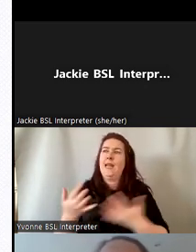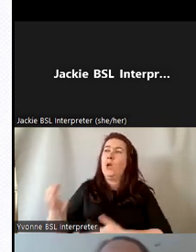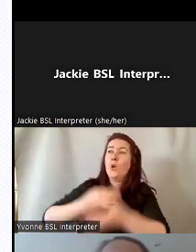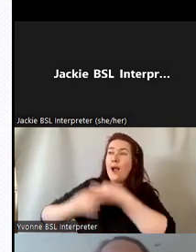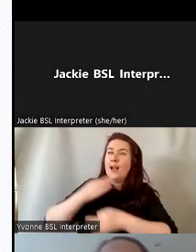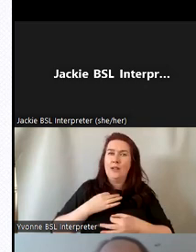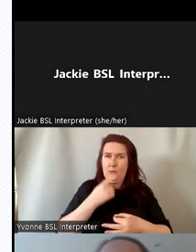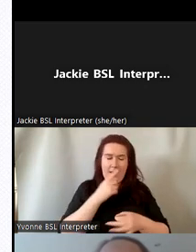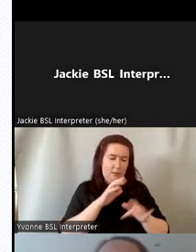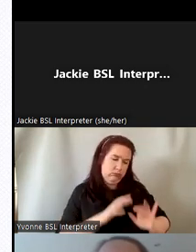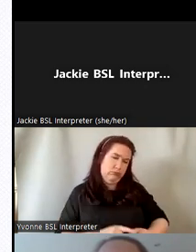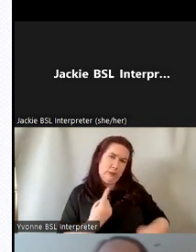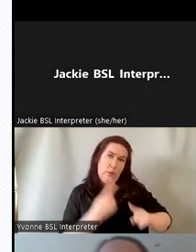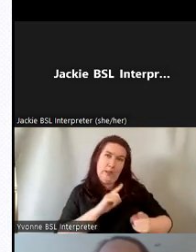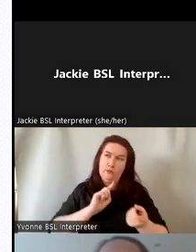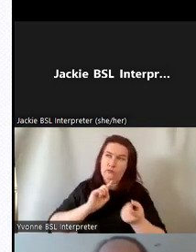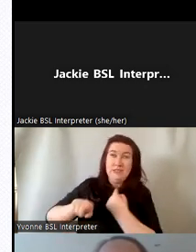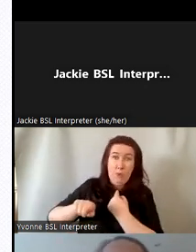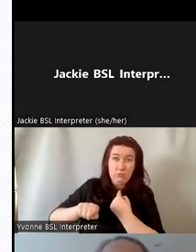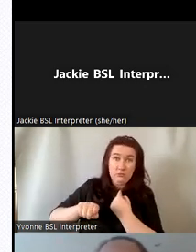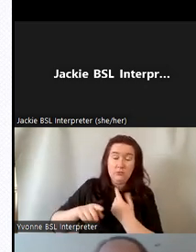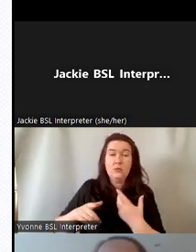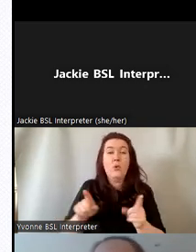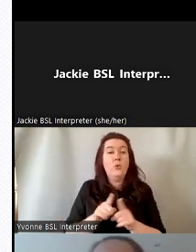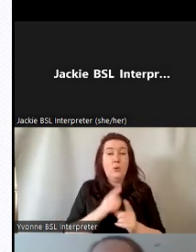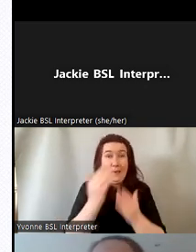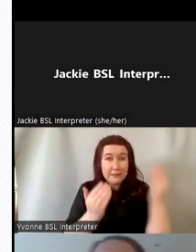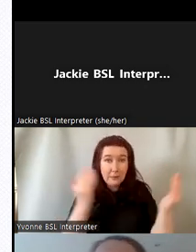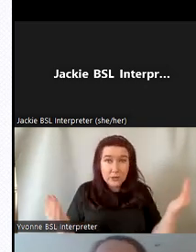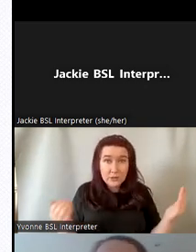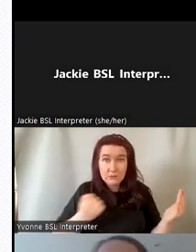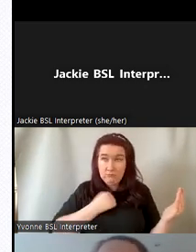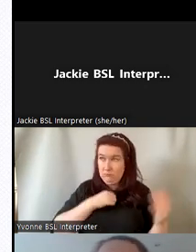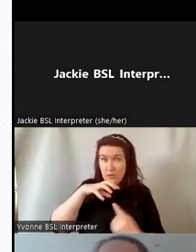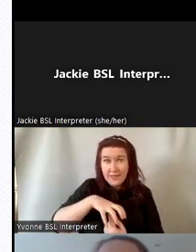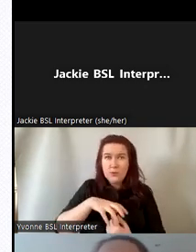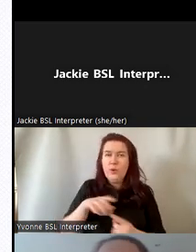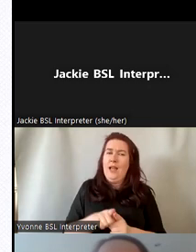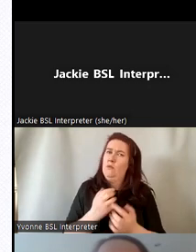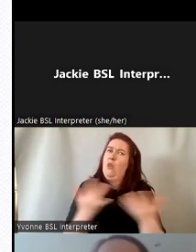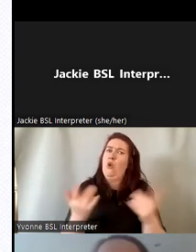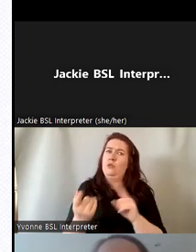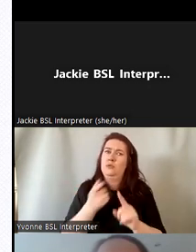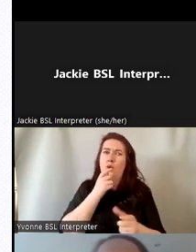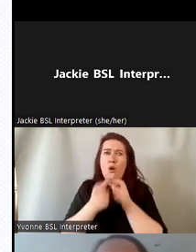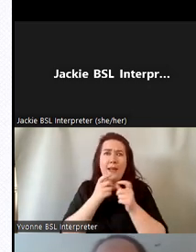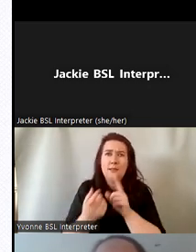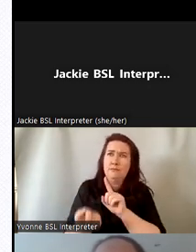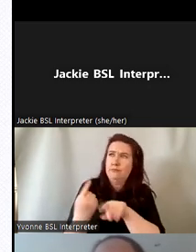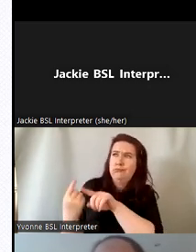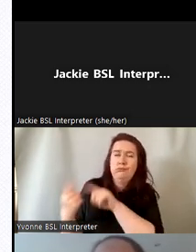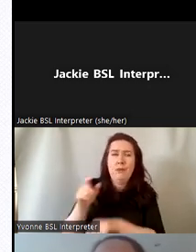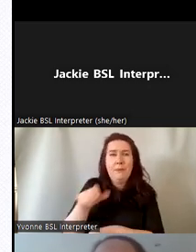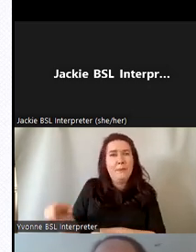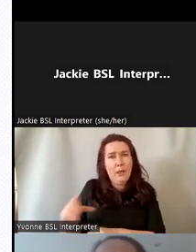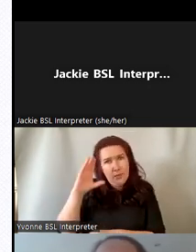and we can use it for exhibitions inside and also we're getting lots of comments back from the public we were also able to